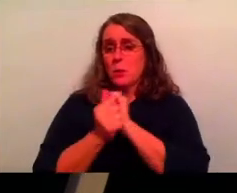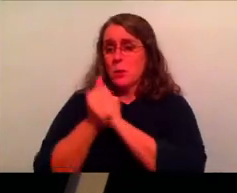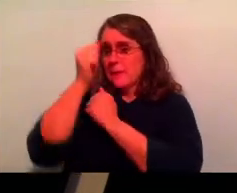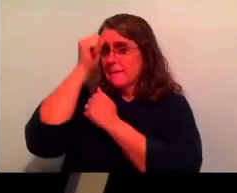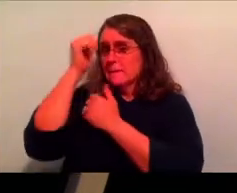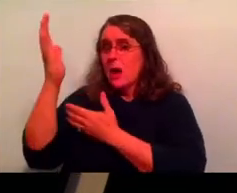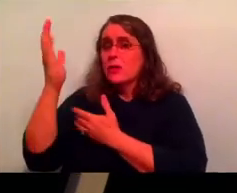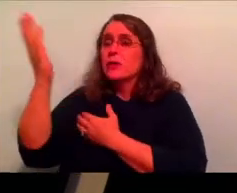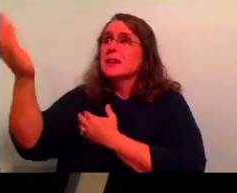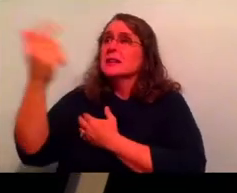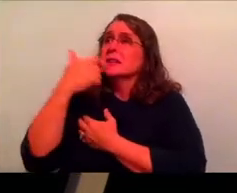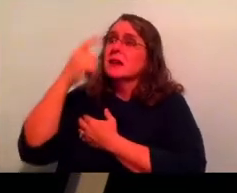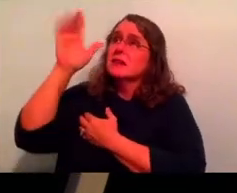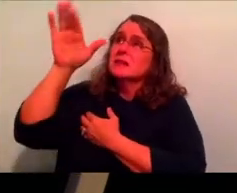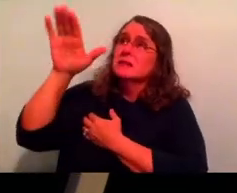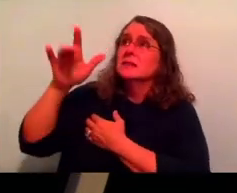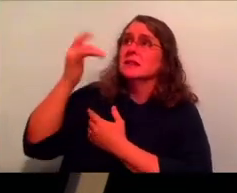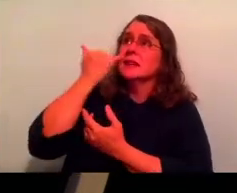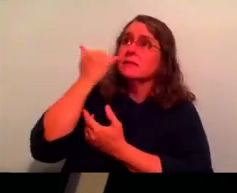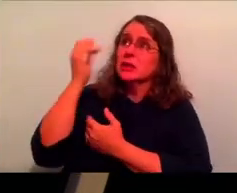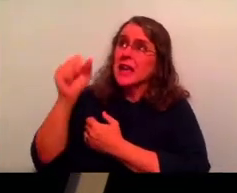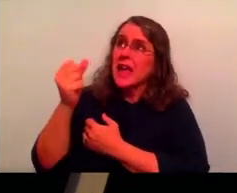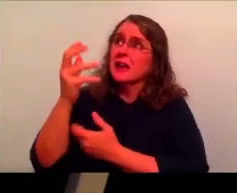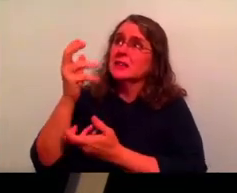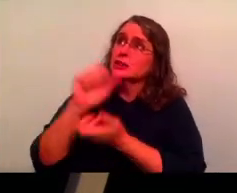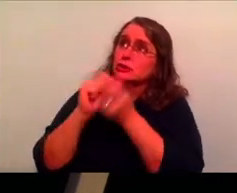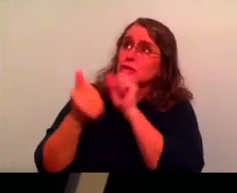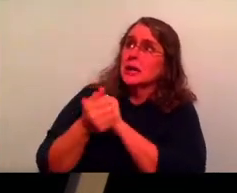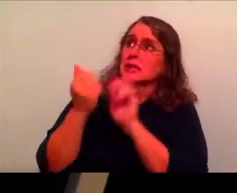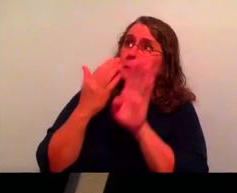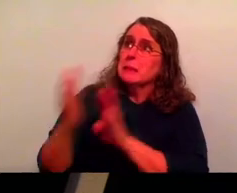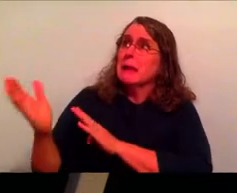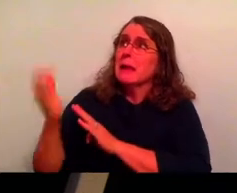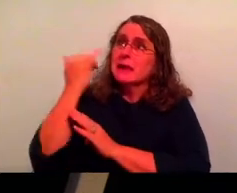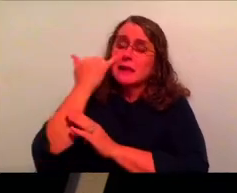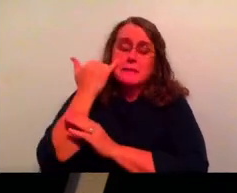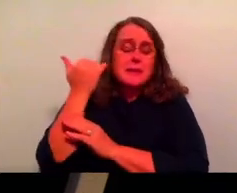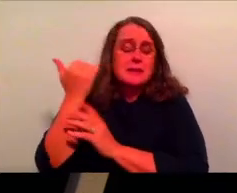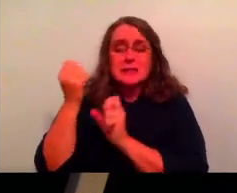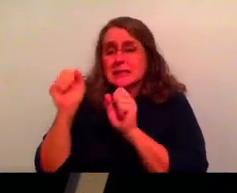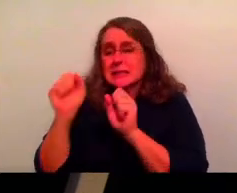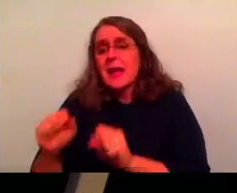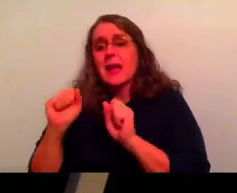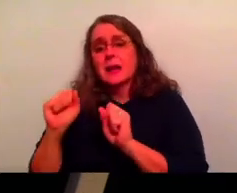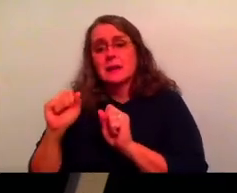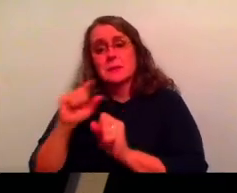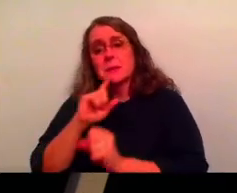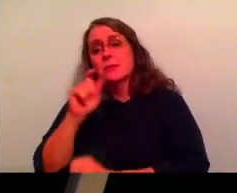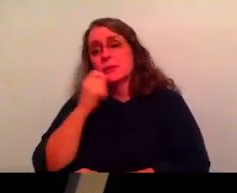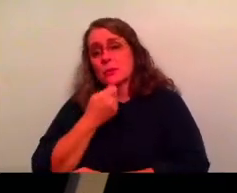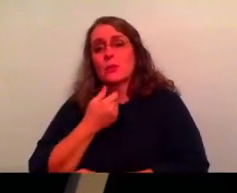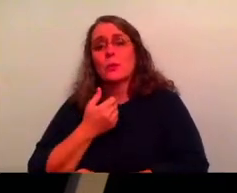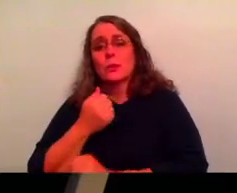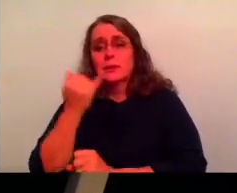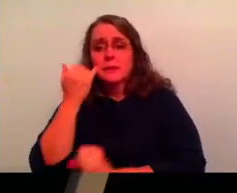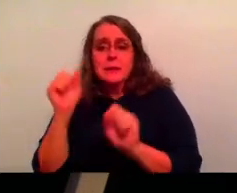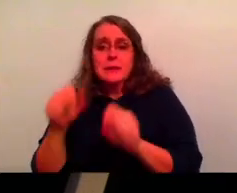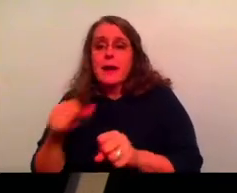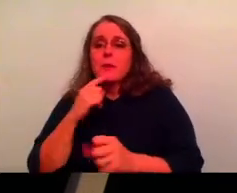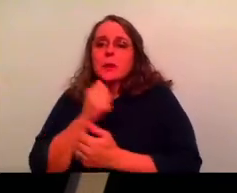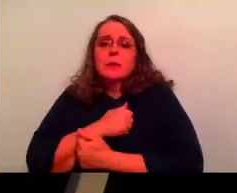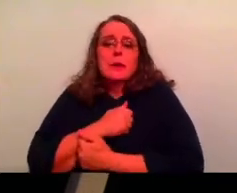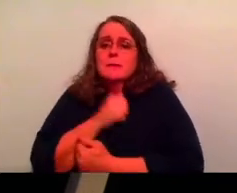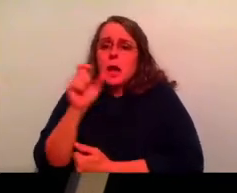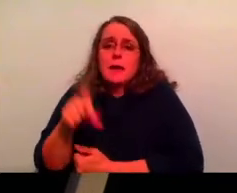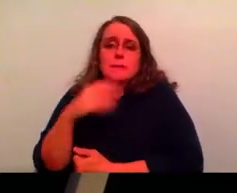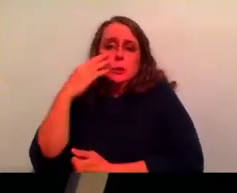God, if there's a way you can take this away, can, can you change this plan that's set before me? Because if so, it'd be really cool. You know what I mean? Like I would love to not have